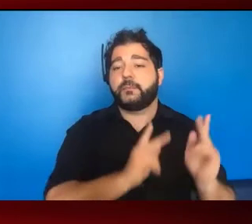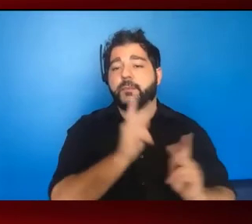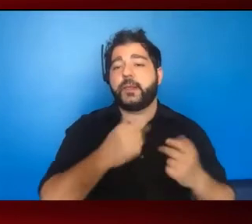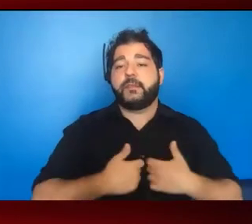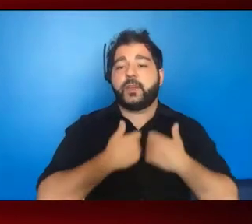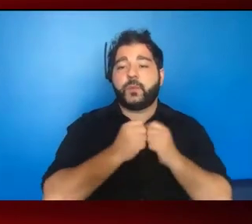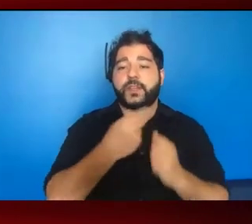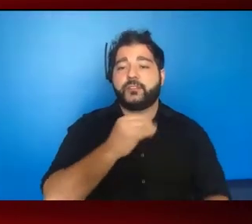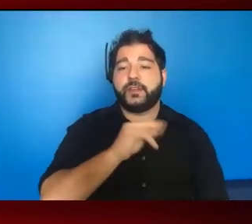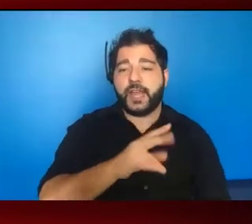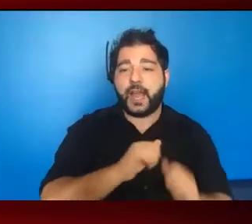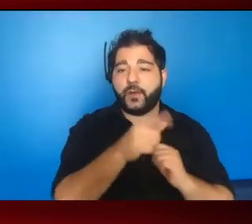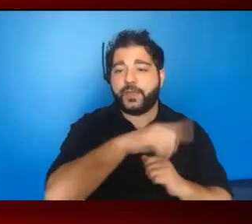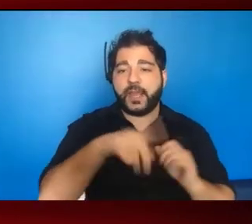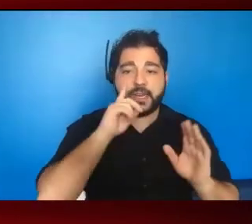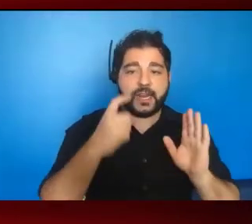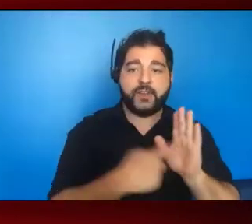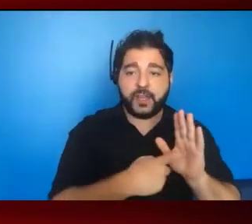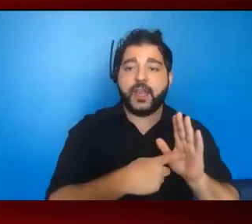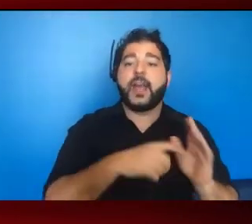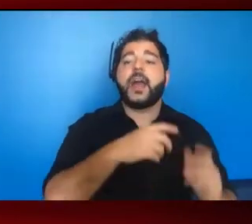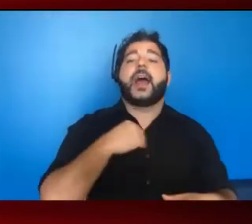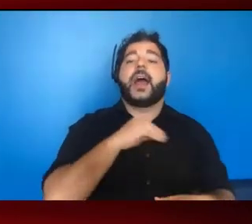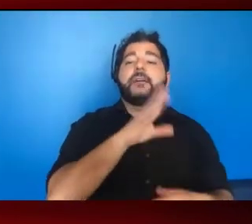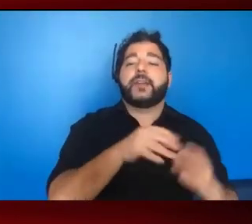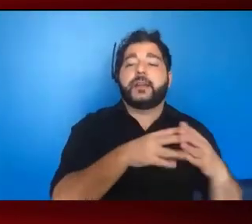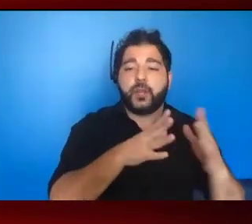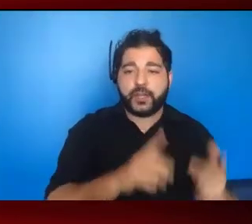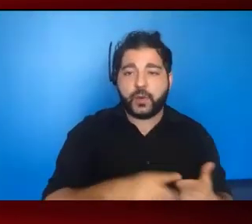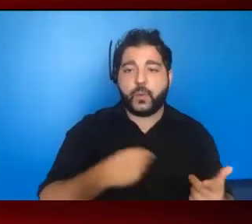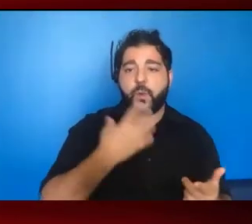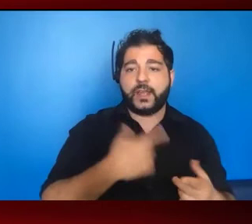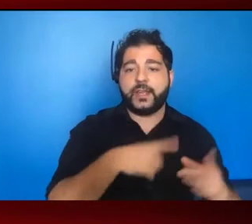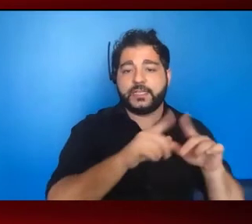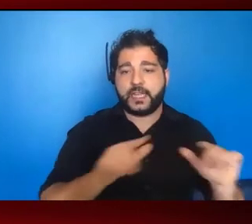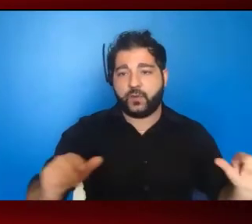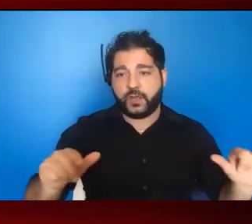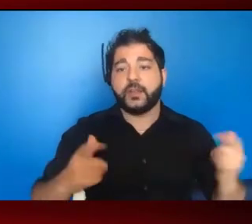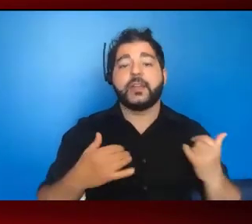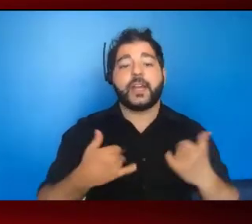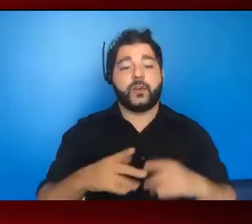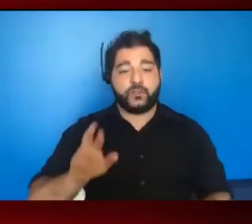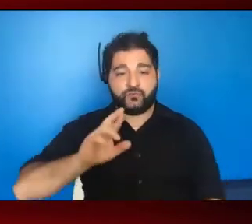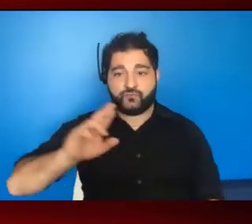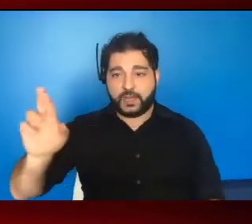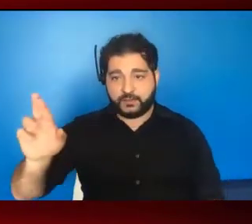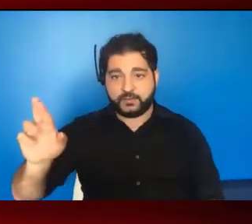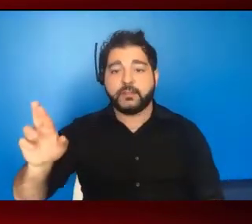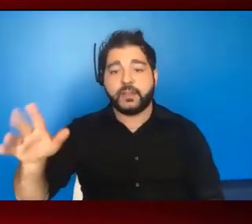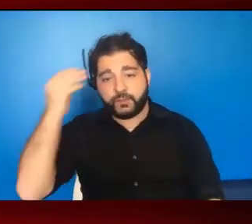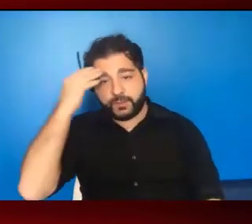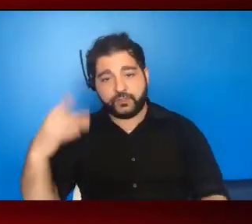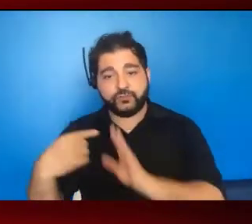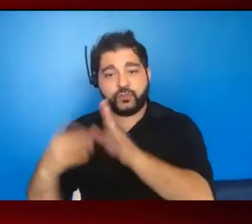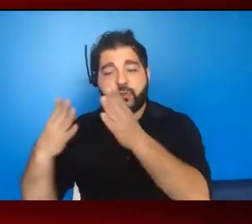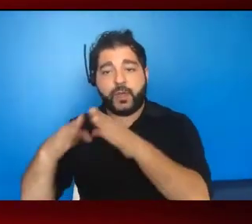with HIV identify as African American, Latino, white, etc. When you look at the donut on the right, that actually shows you the